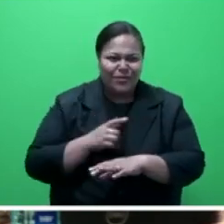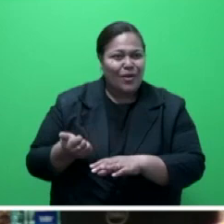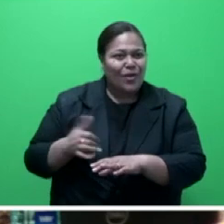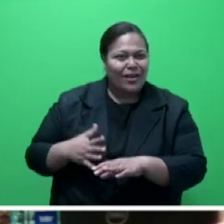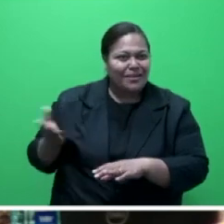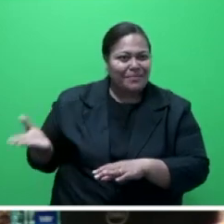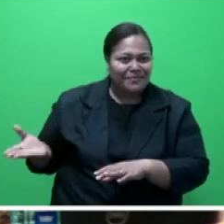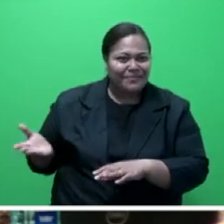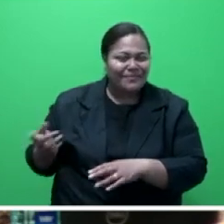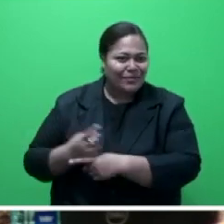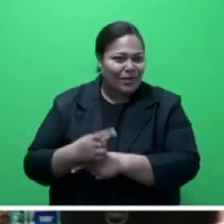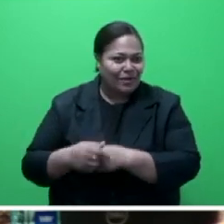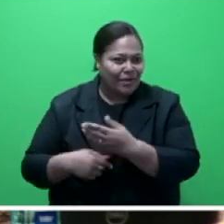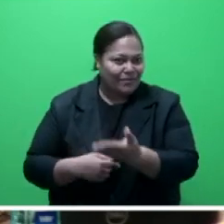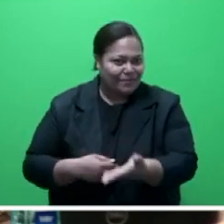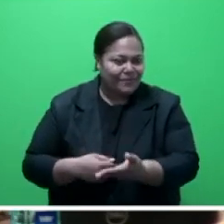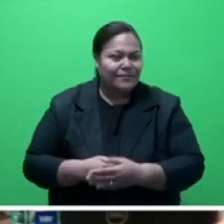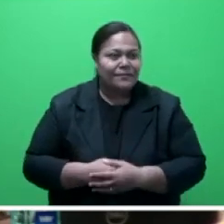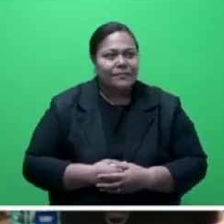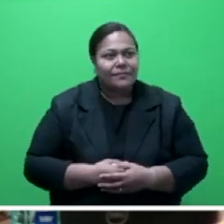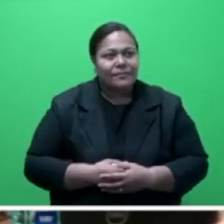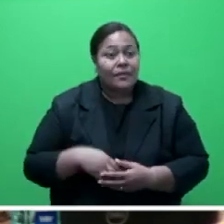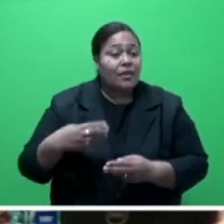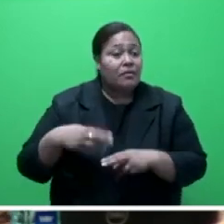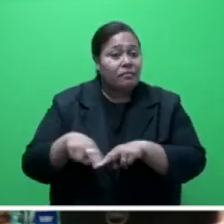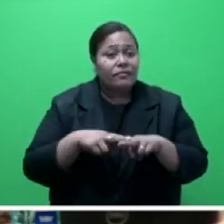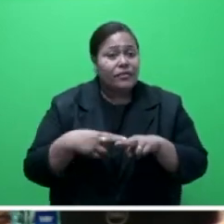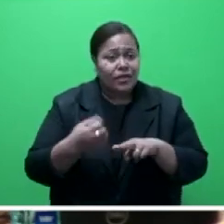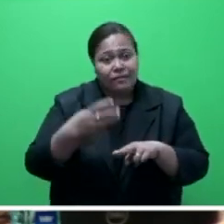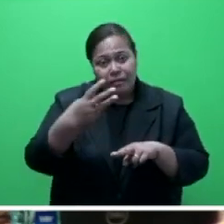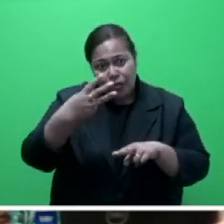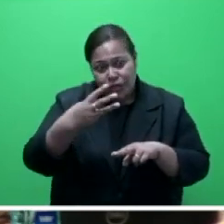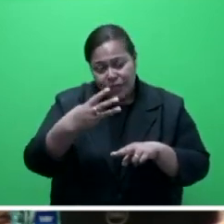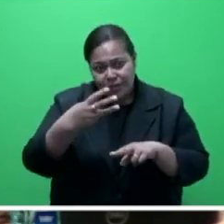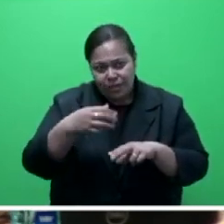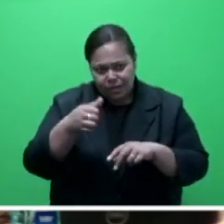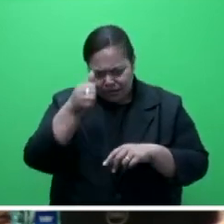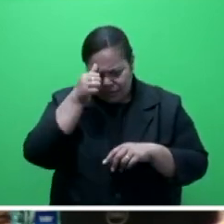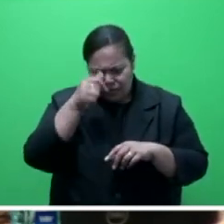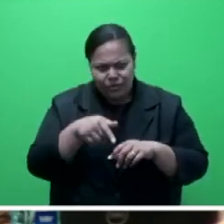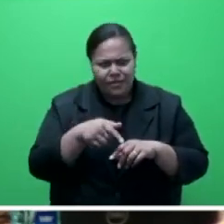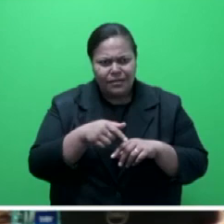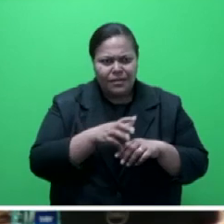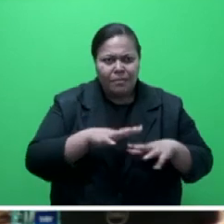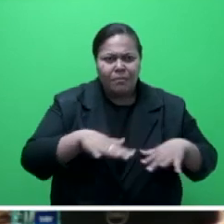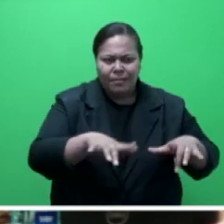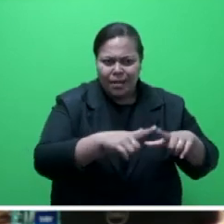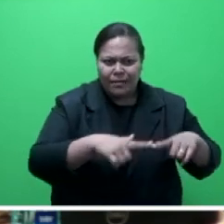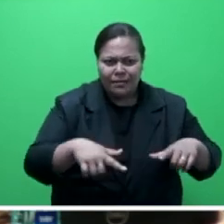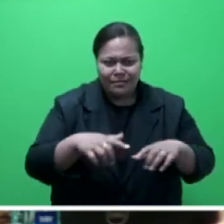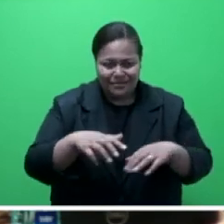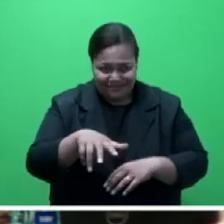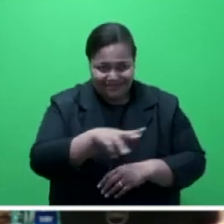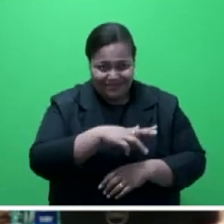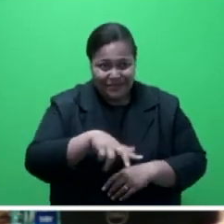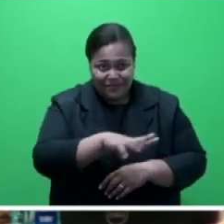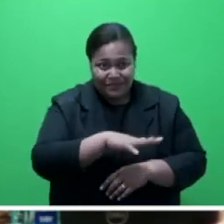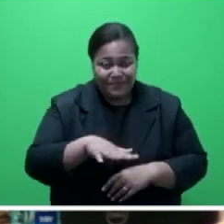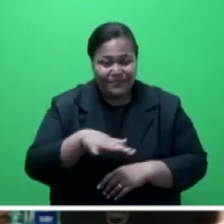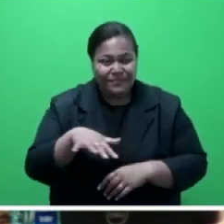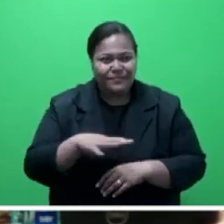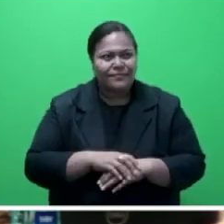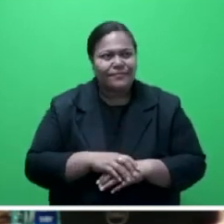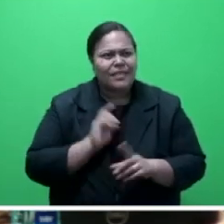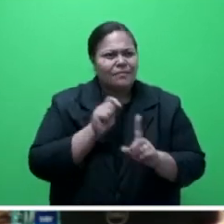speak about that, but Fiji has 13 known hotspots within the Watui Ra and Lomaibiti passage of particular importance to the